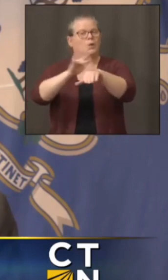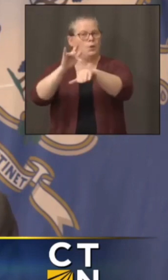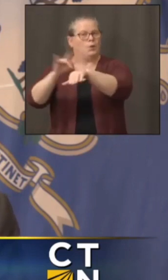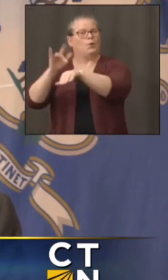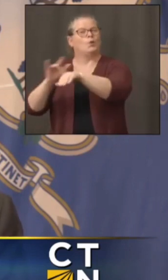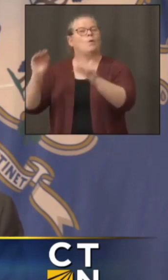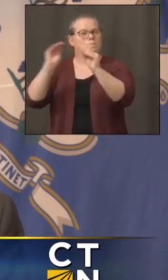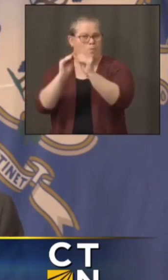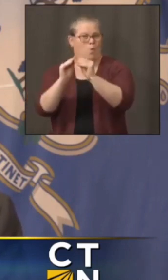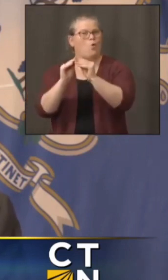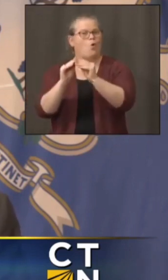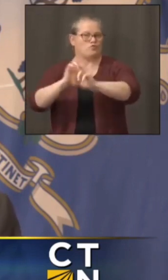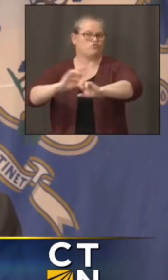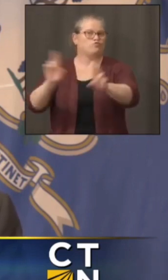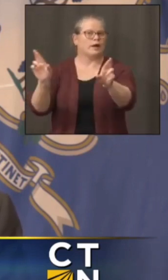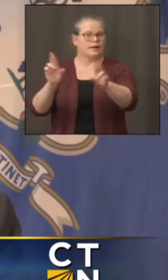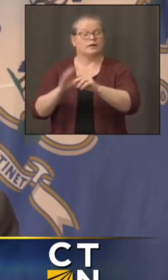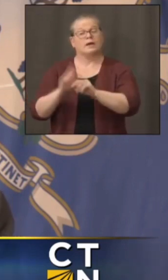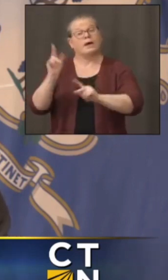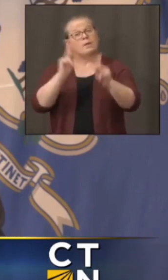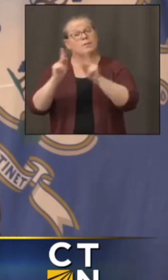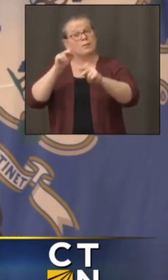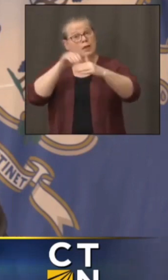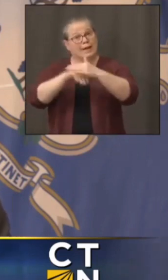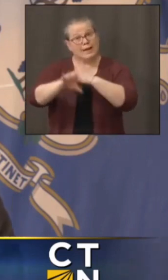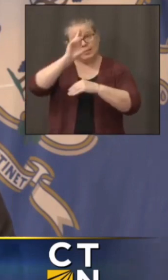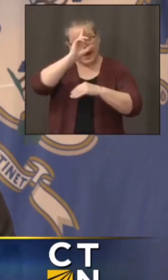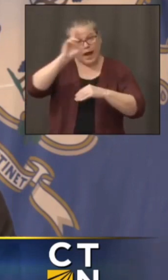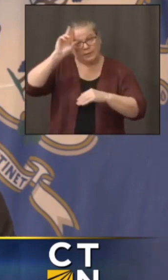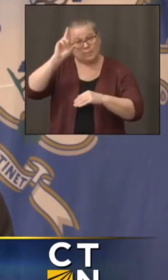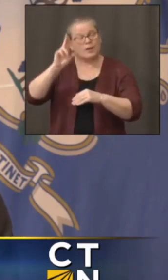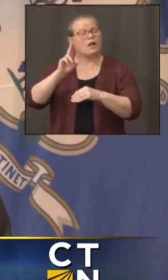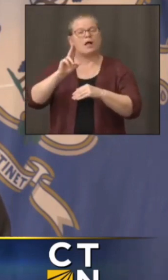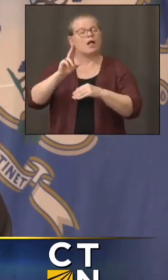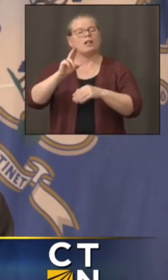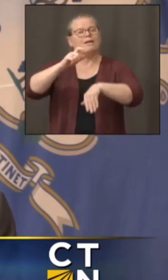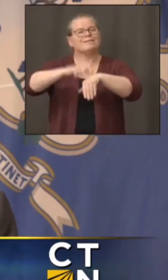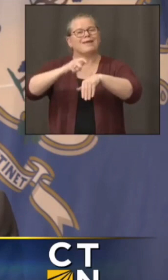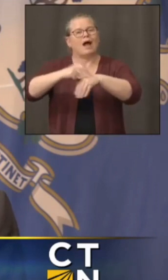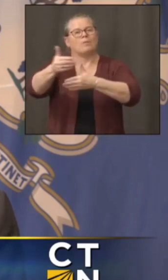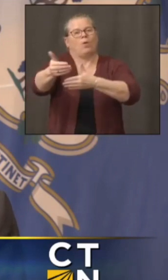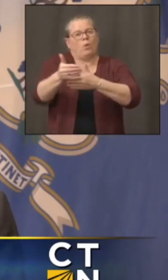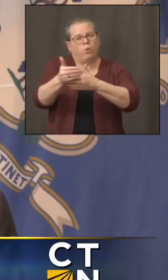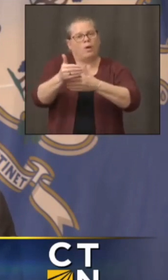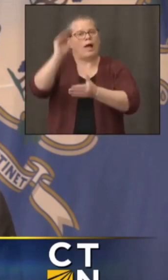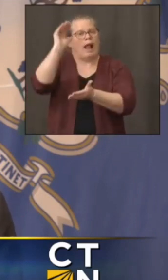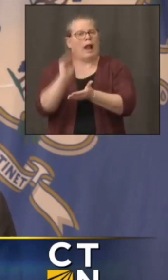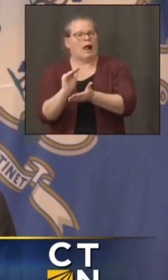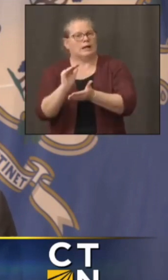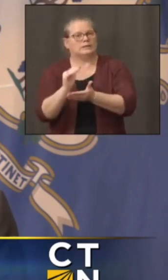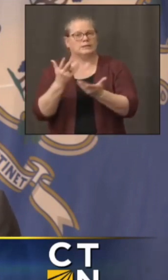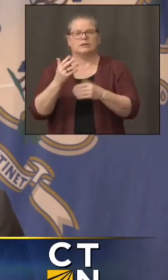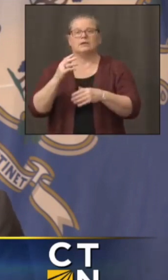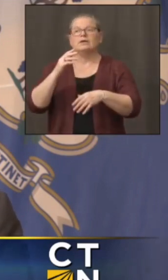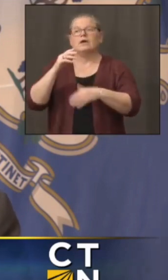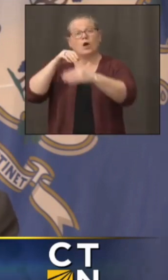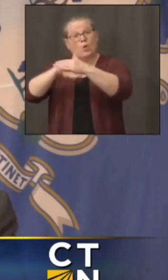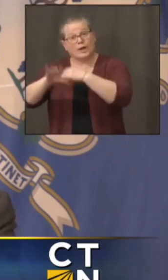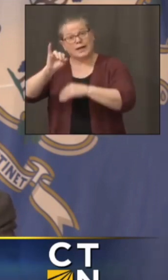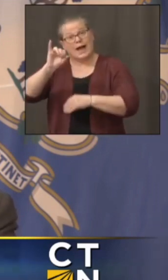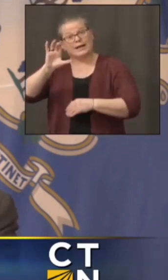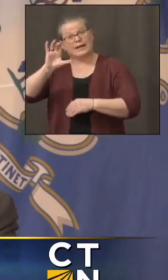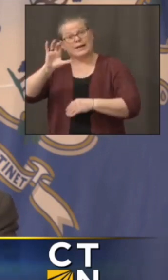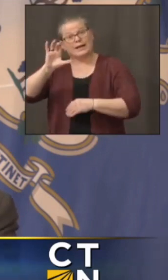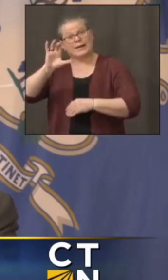less time in the hospital a little less likely to go to the icu which is um you know the most limited uh